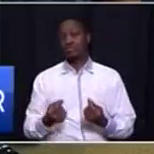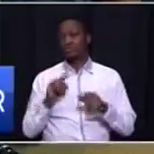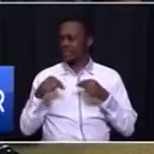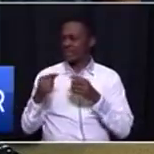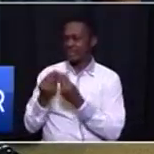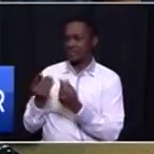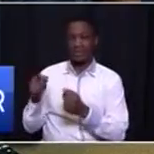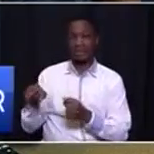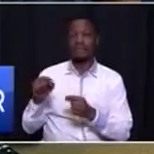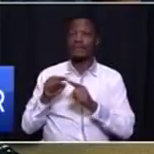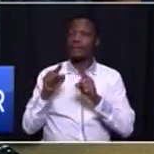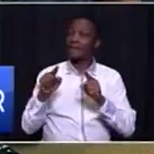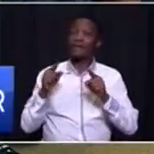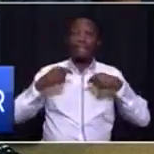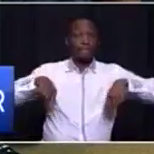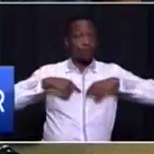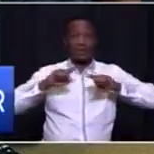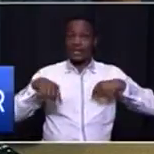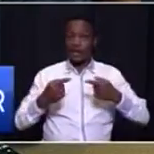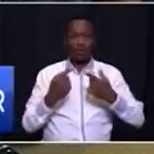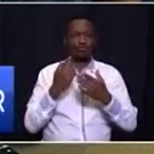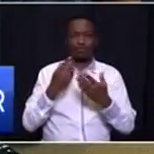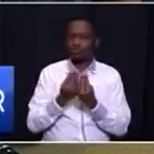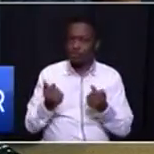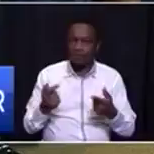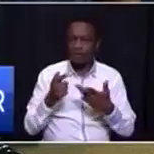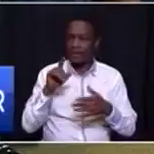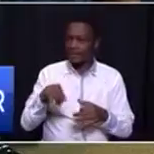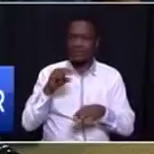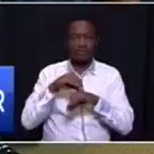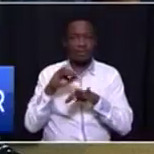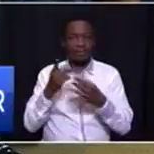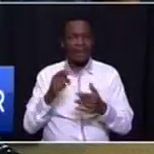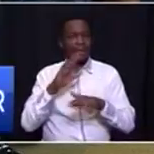can't solve this problem by more policing and more policing and more policing.